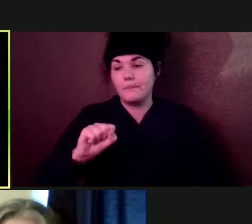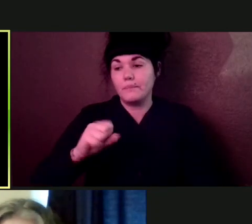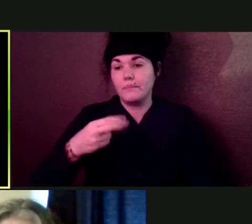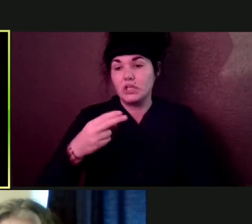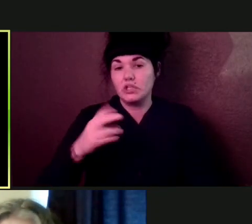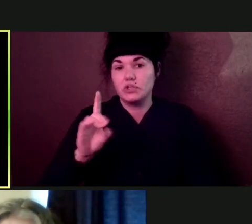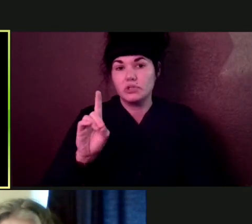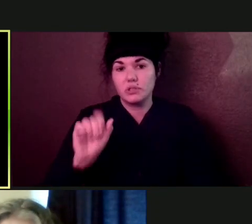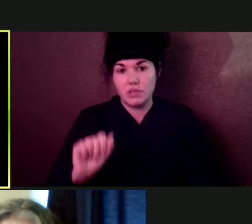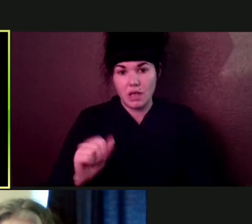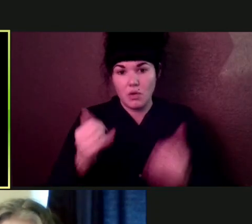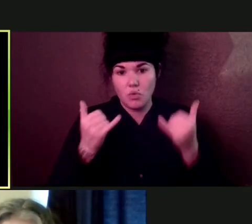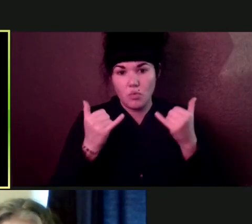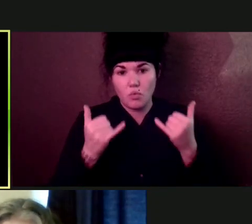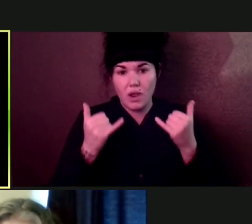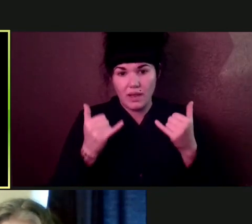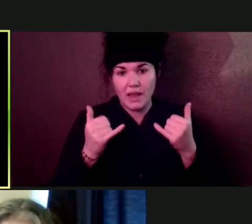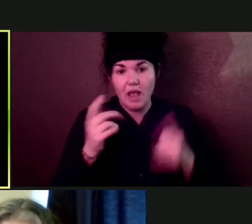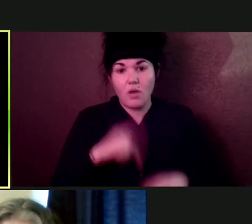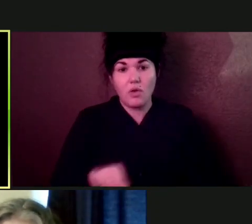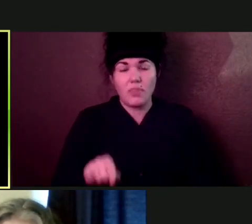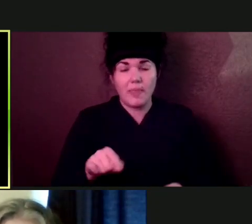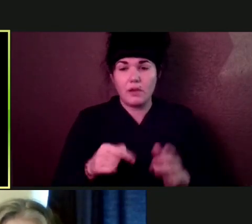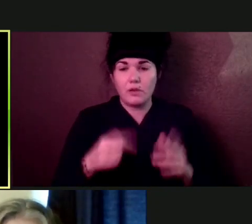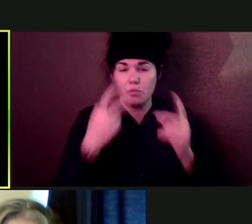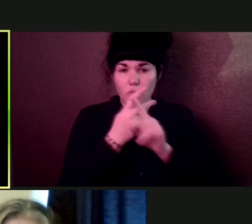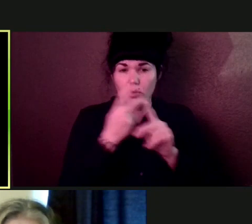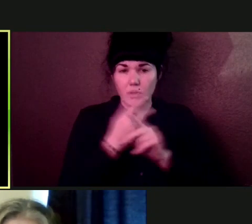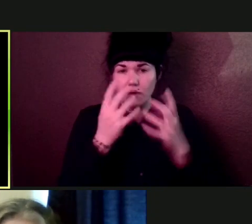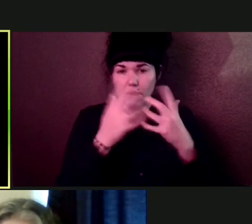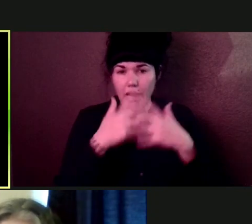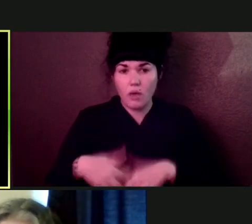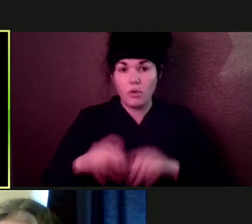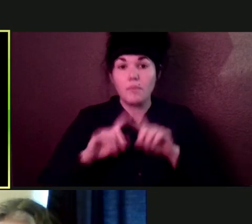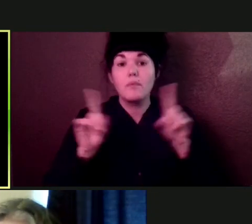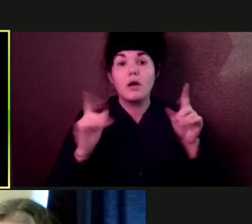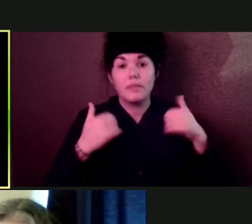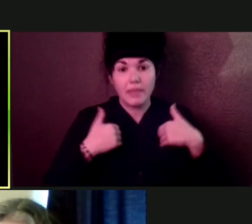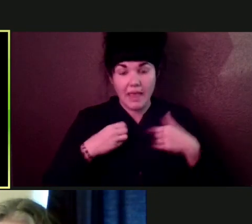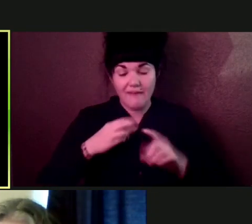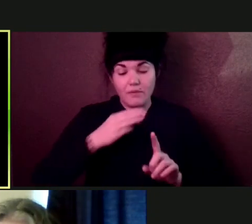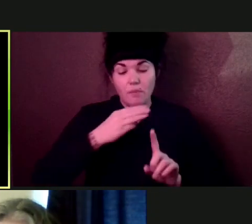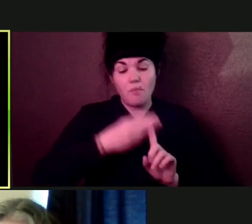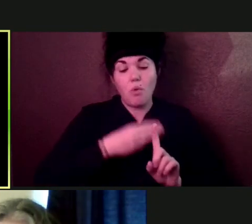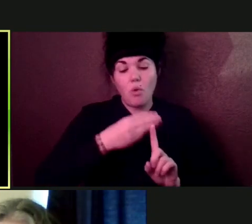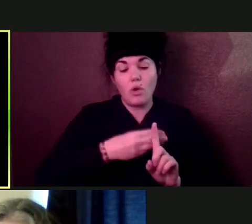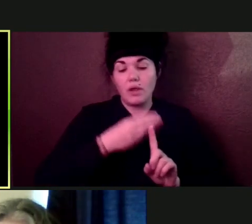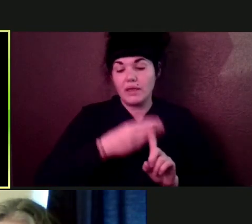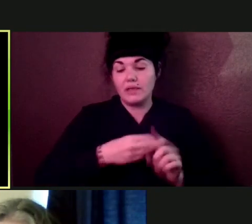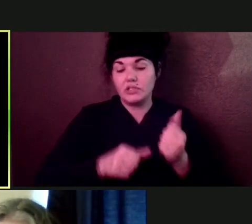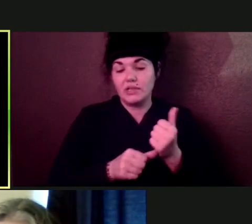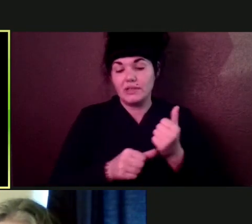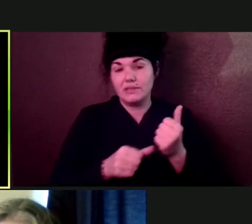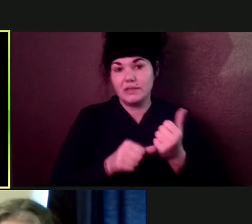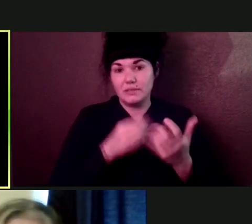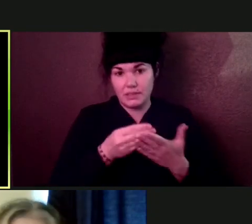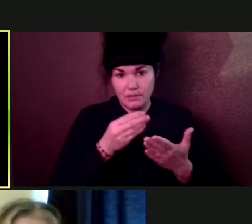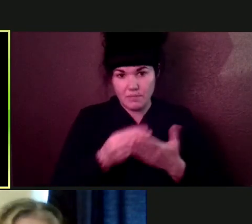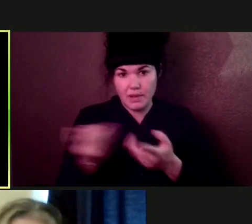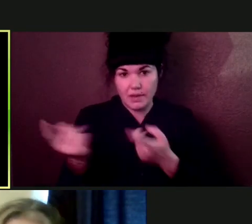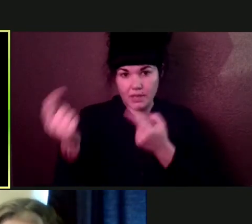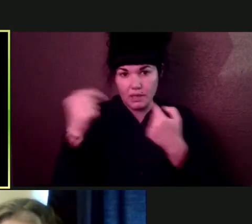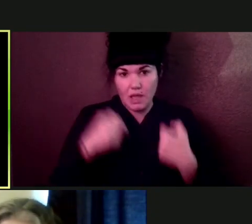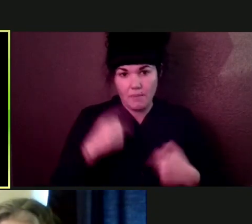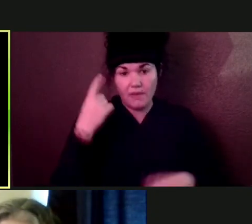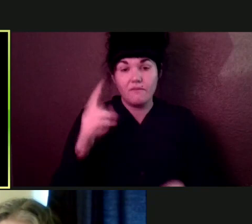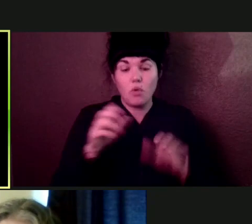working it out, but there's money coming for mortgage assistance for land contract. Um, not to